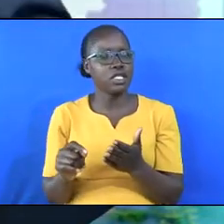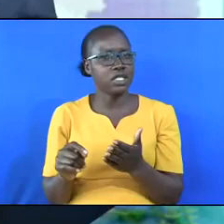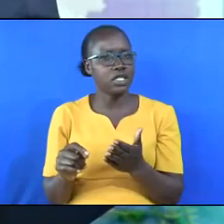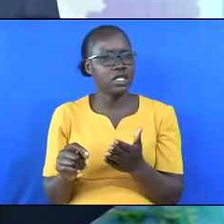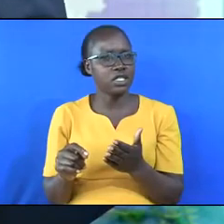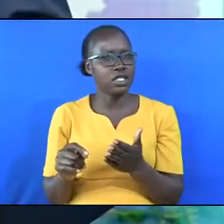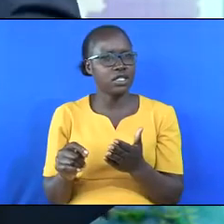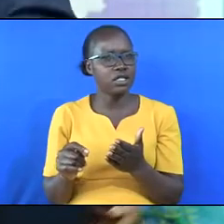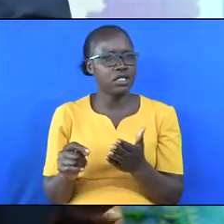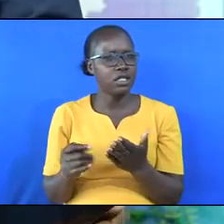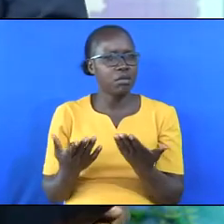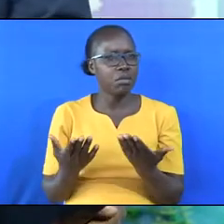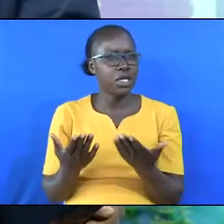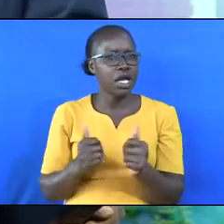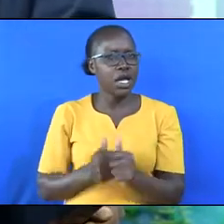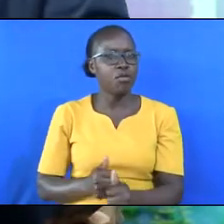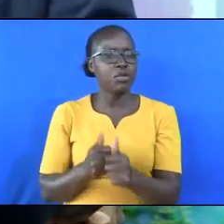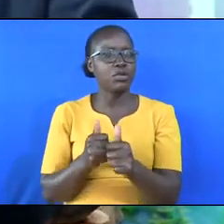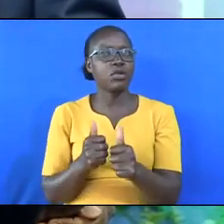probably the apostle.